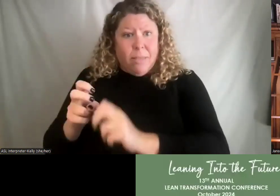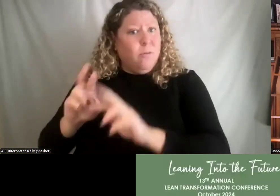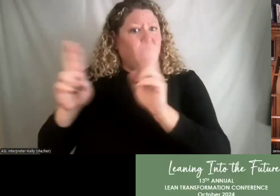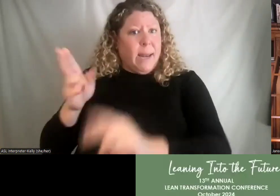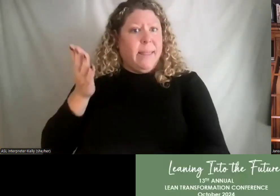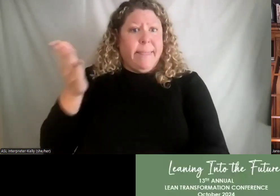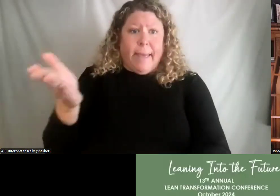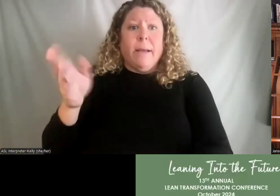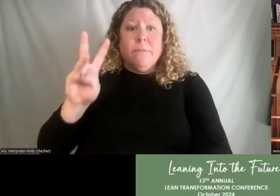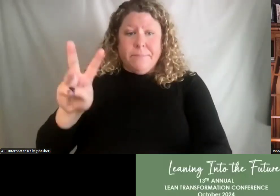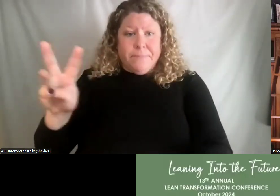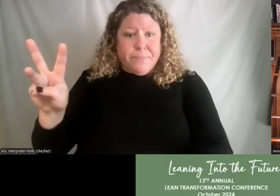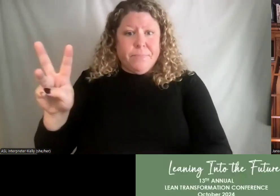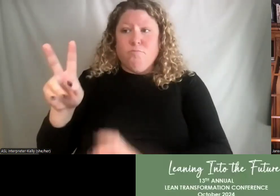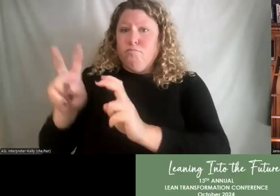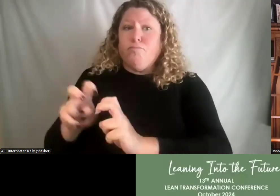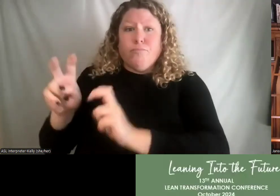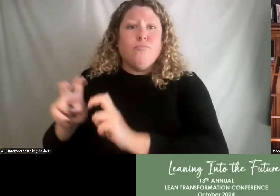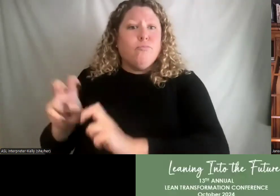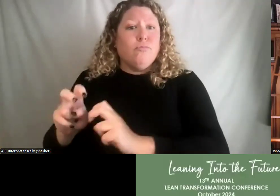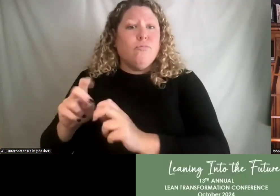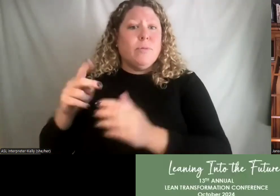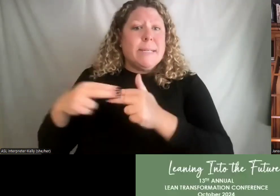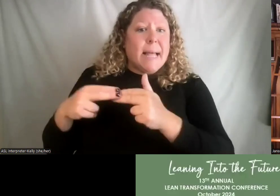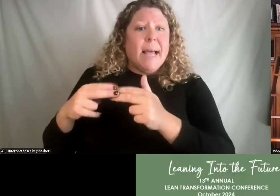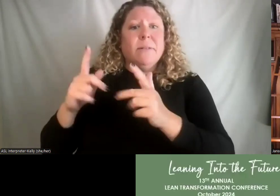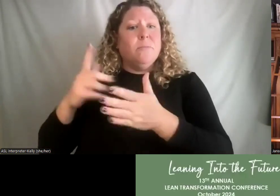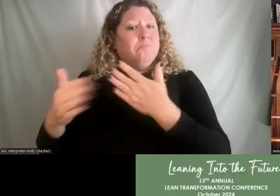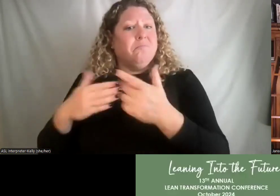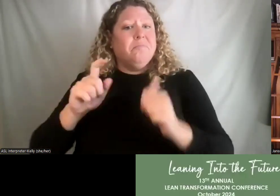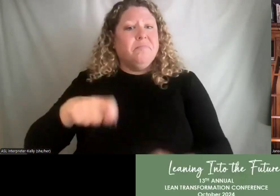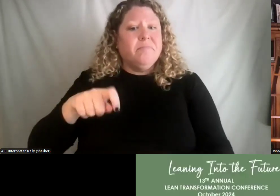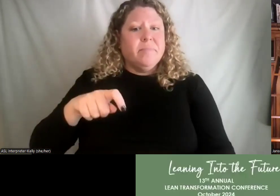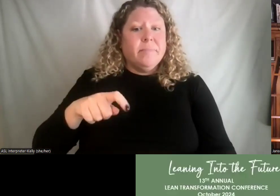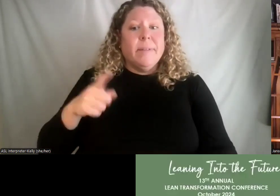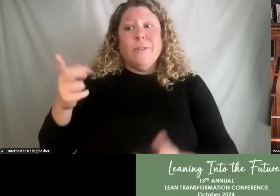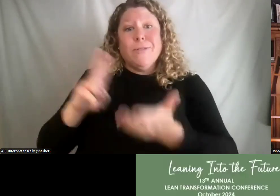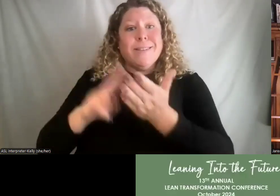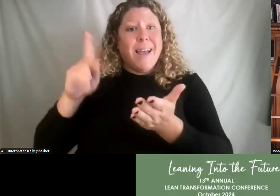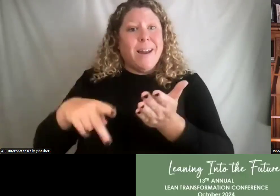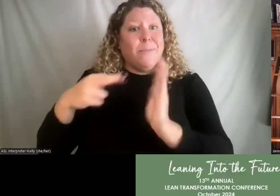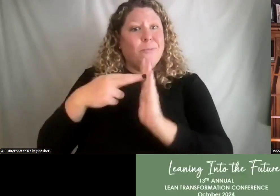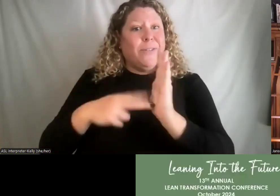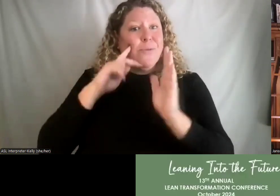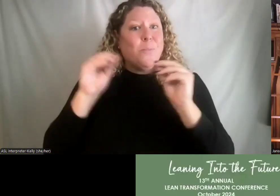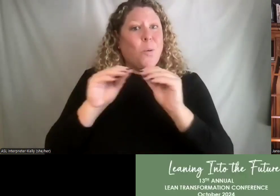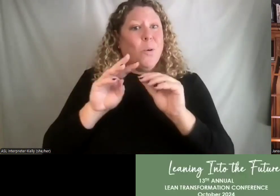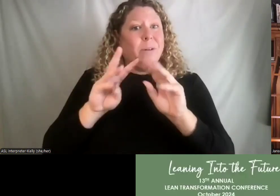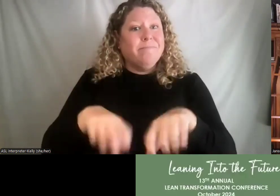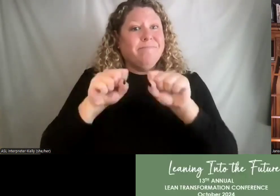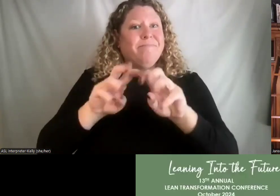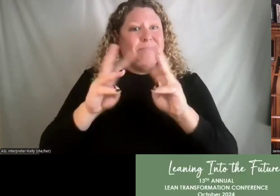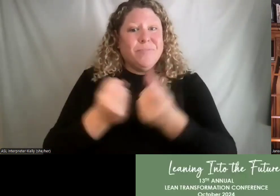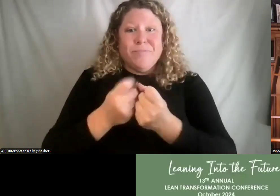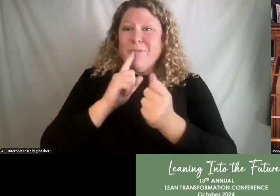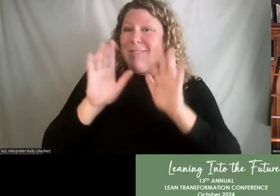uploaded to our website. So you can get this presentation there. And you can sign up for additional sessions. It was, this was